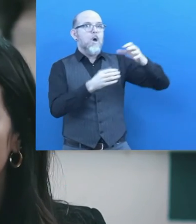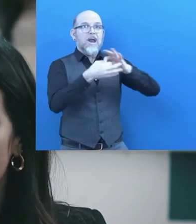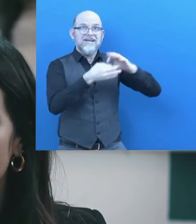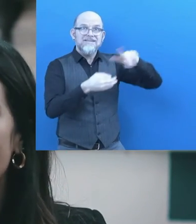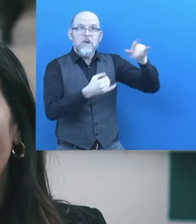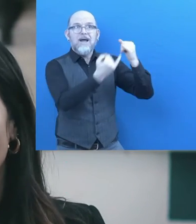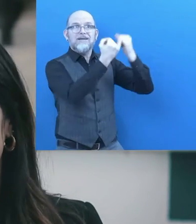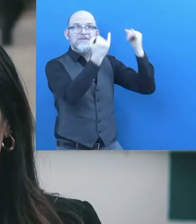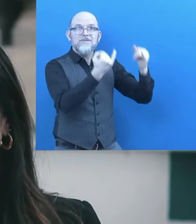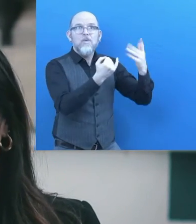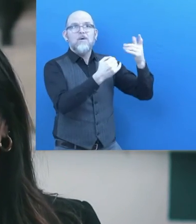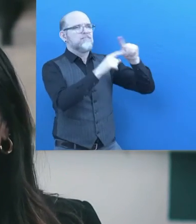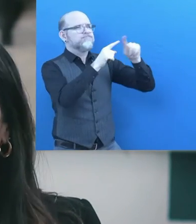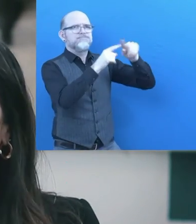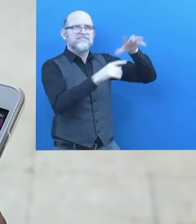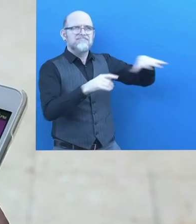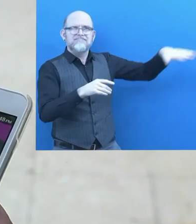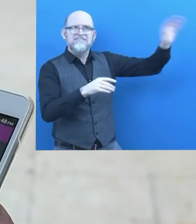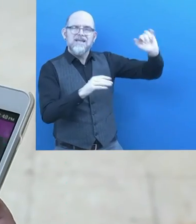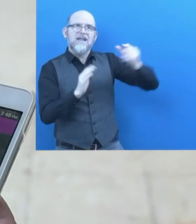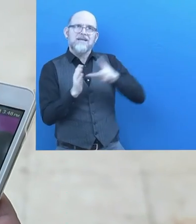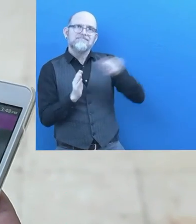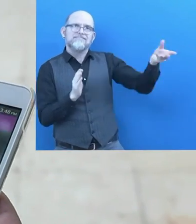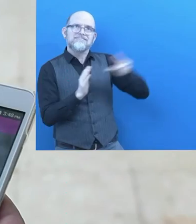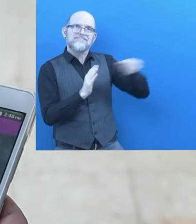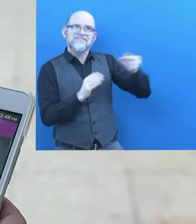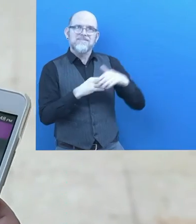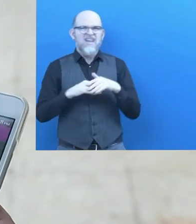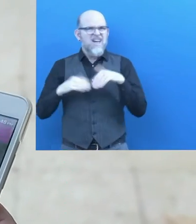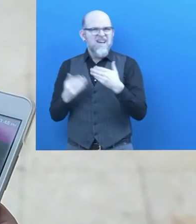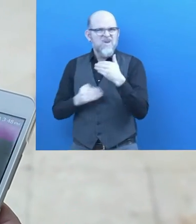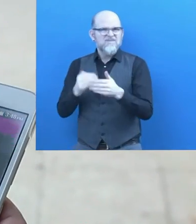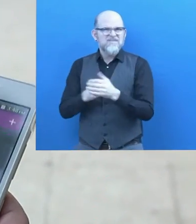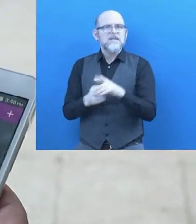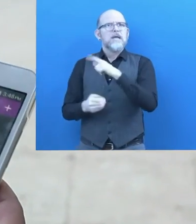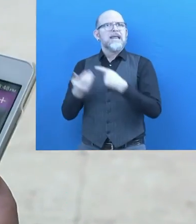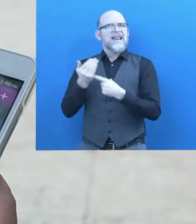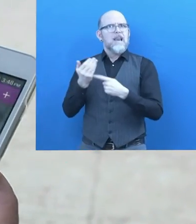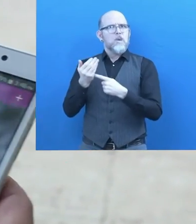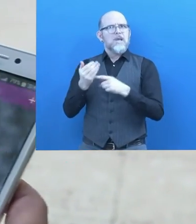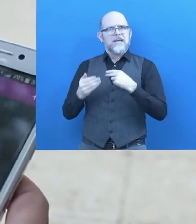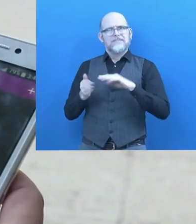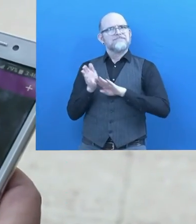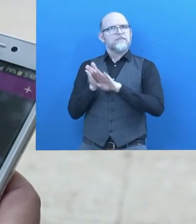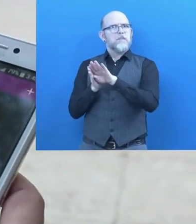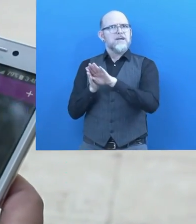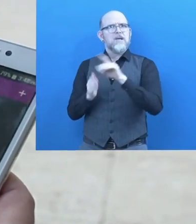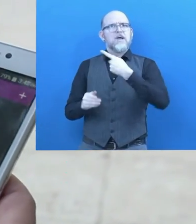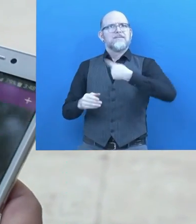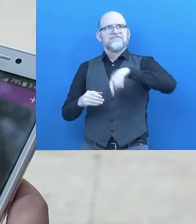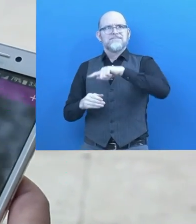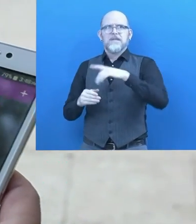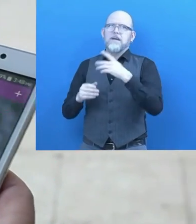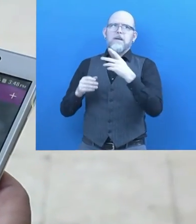different industries and across the region. We will do so through technological advancements and creating tools as such as the application that we created